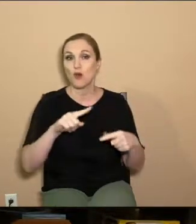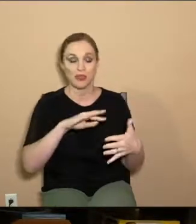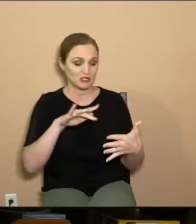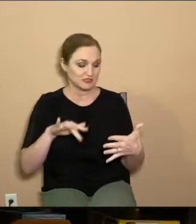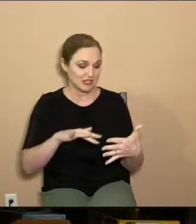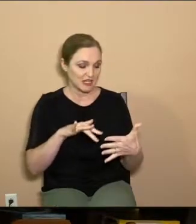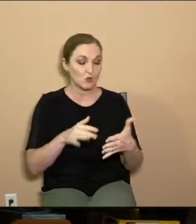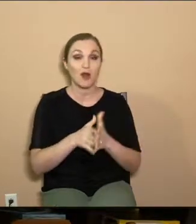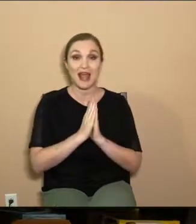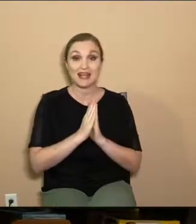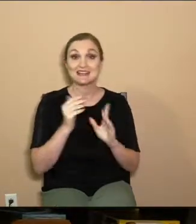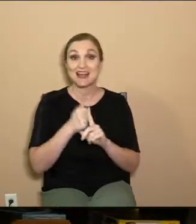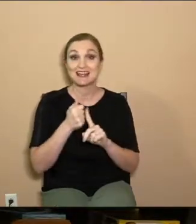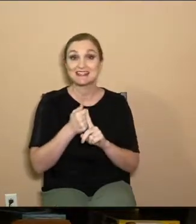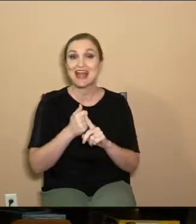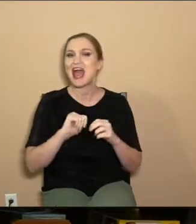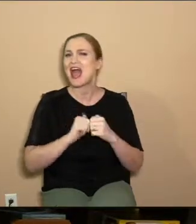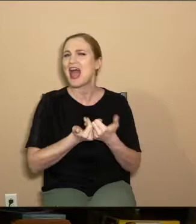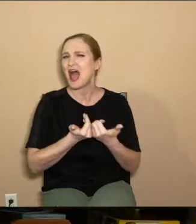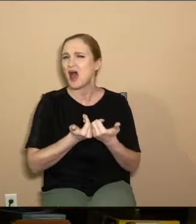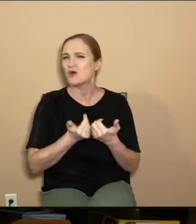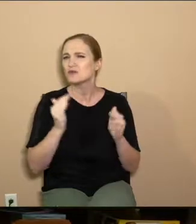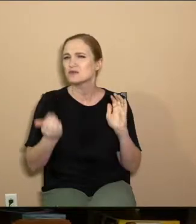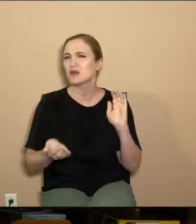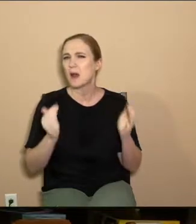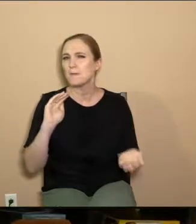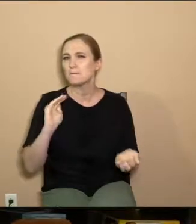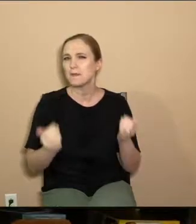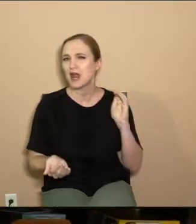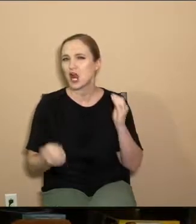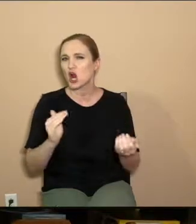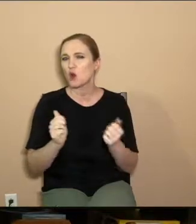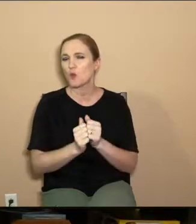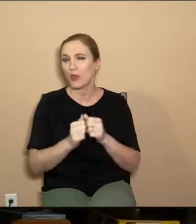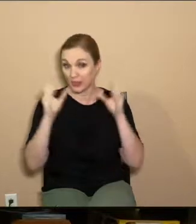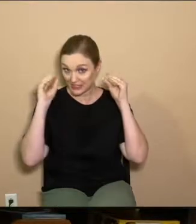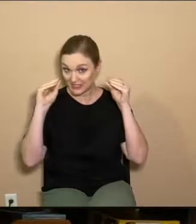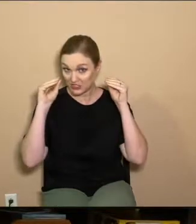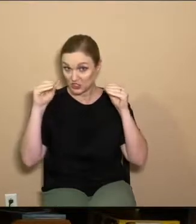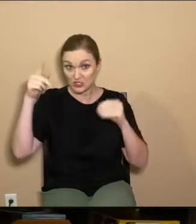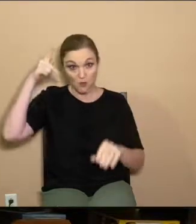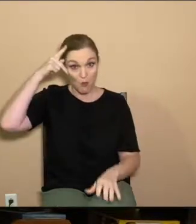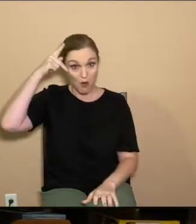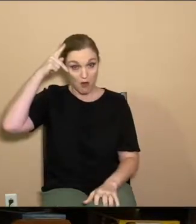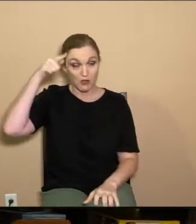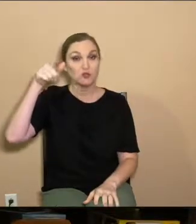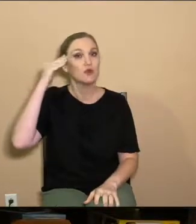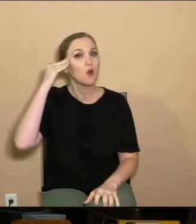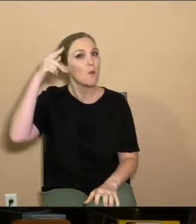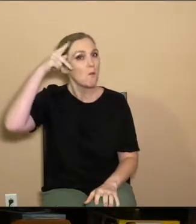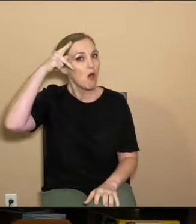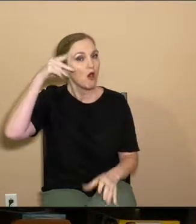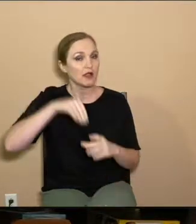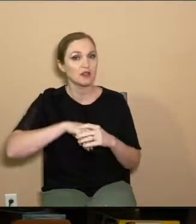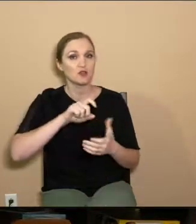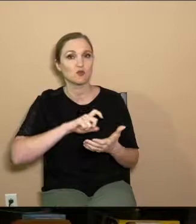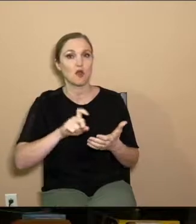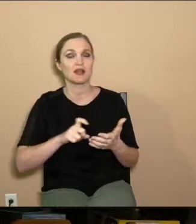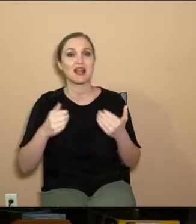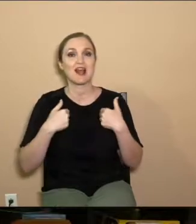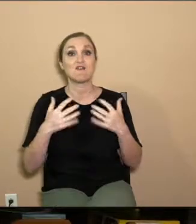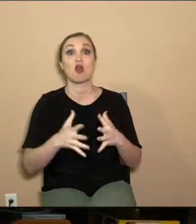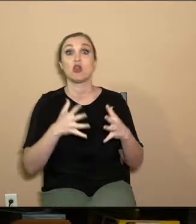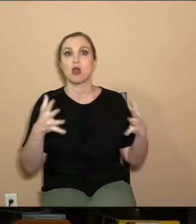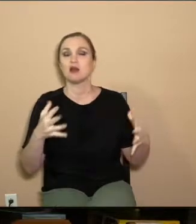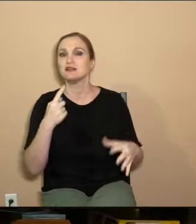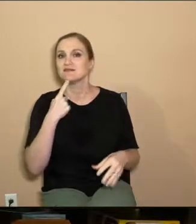section, will ask. And that is, how does this compare to the teachings of Paul? You know, Paul in his writings has a lot